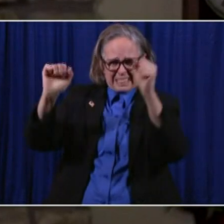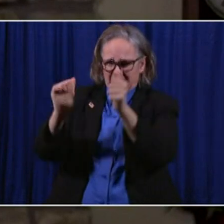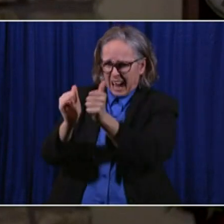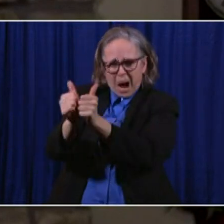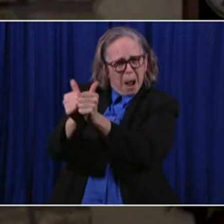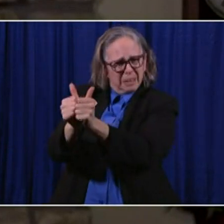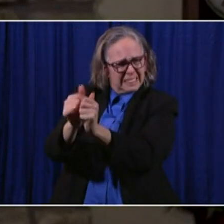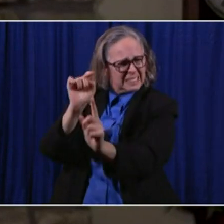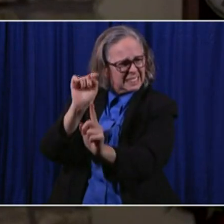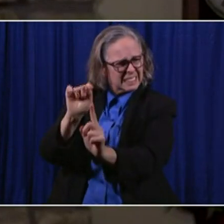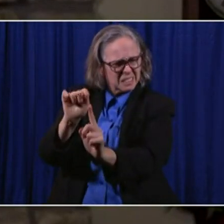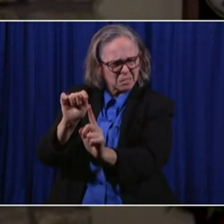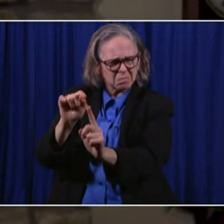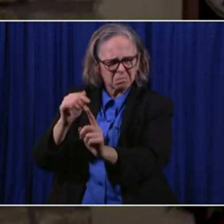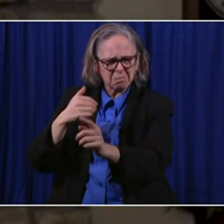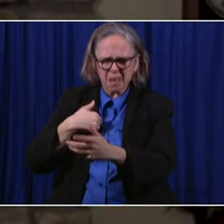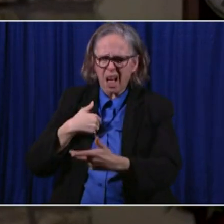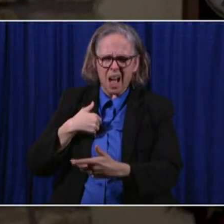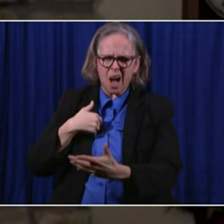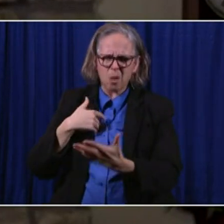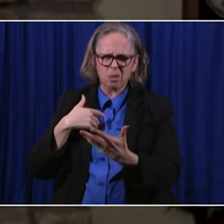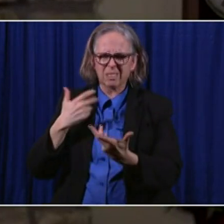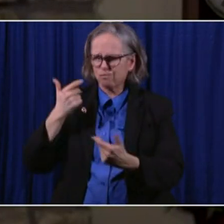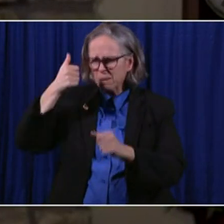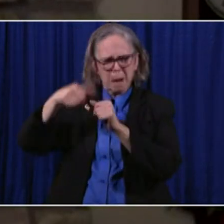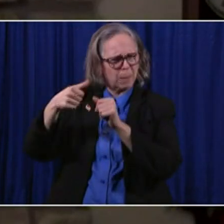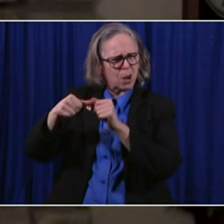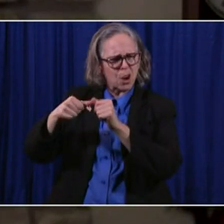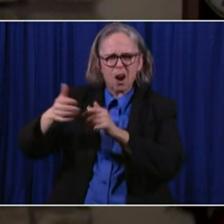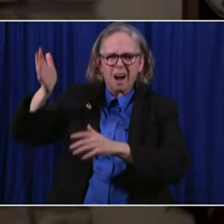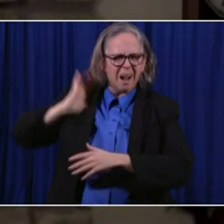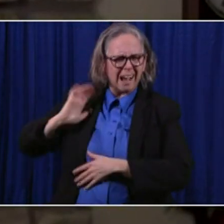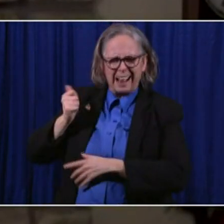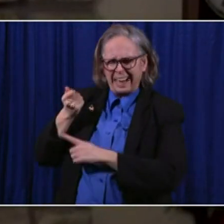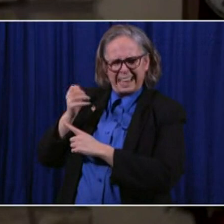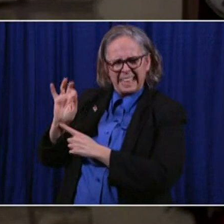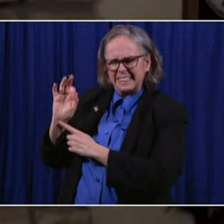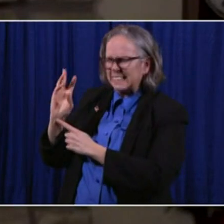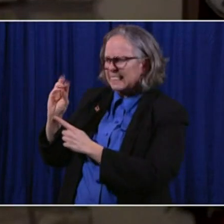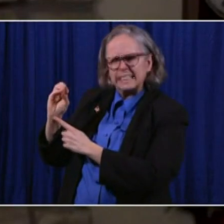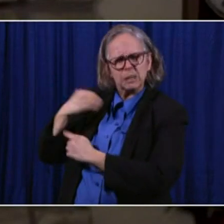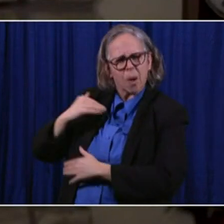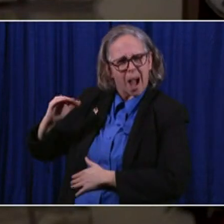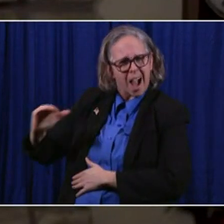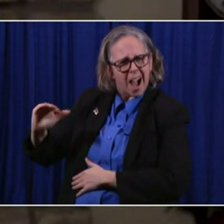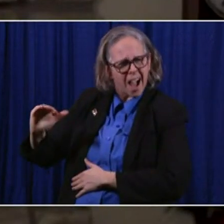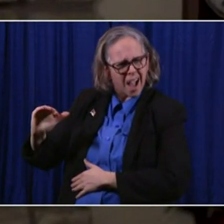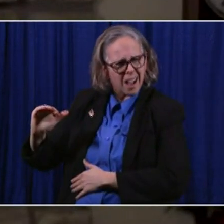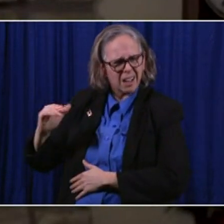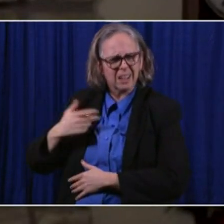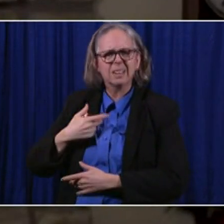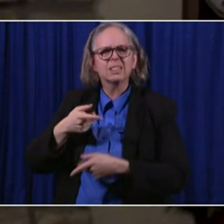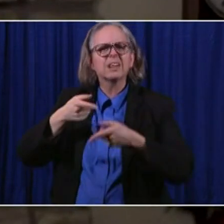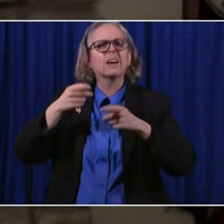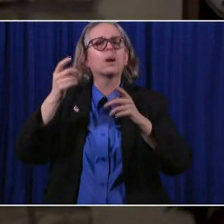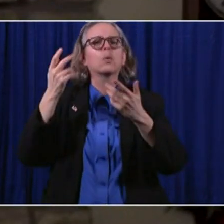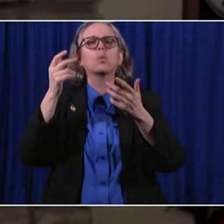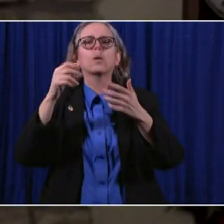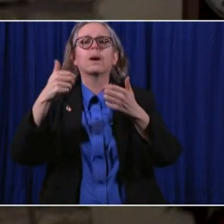that I focused on as a child was in 1960, Richard Nixon, John Kennedy.